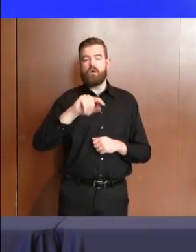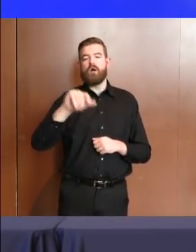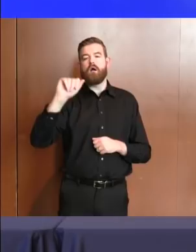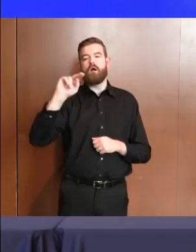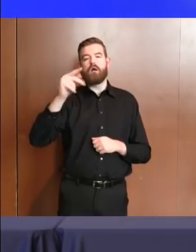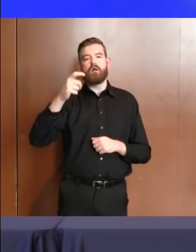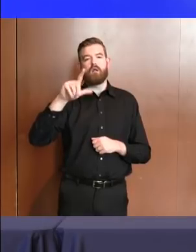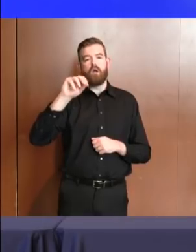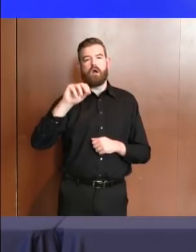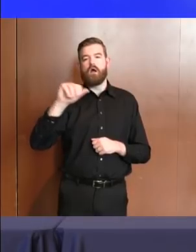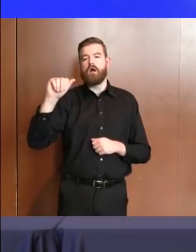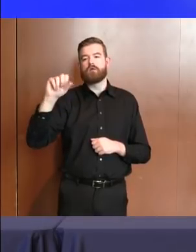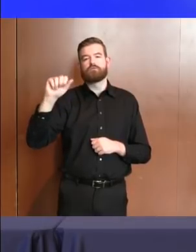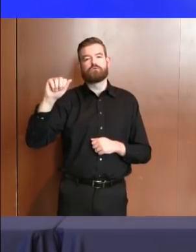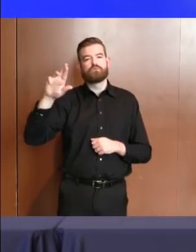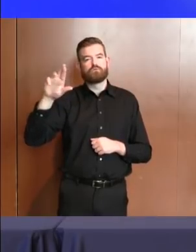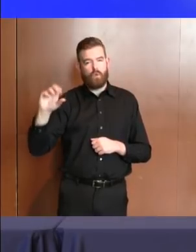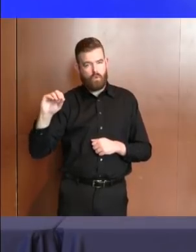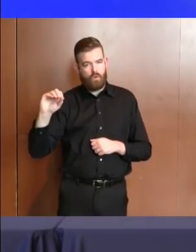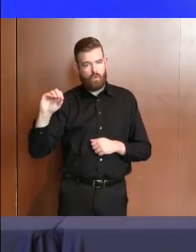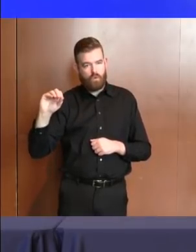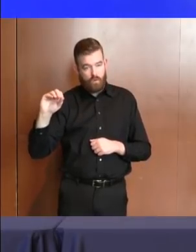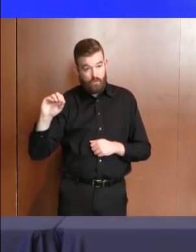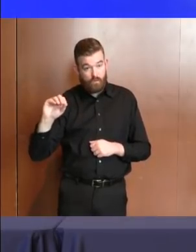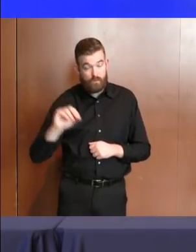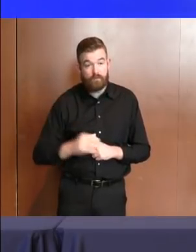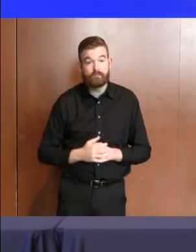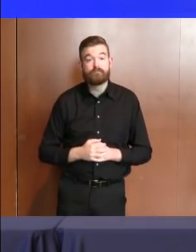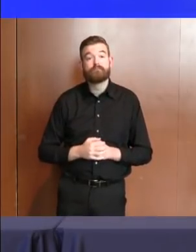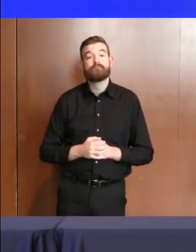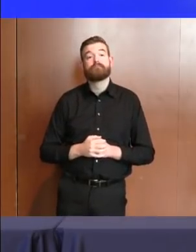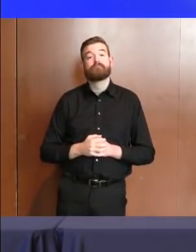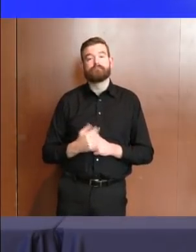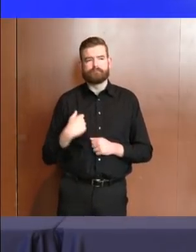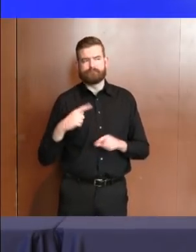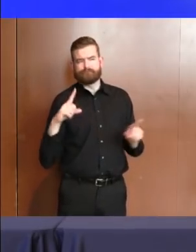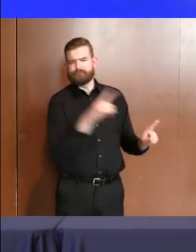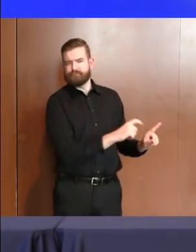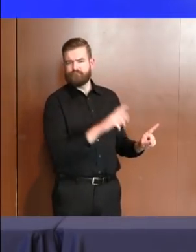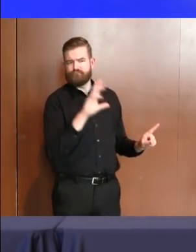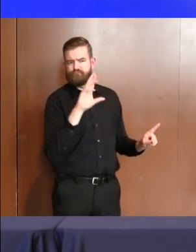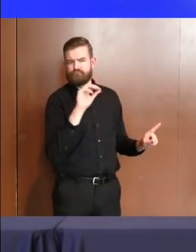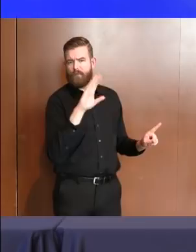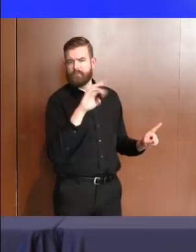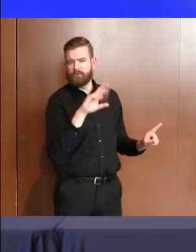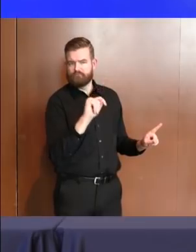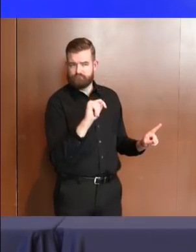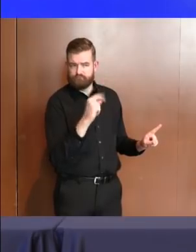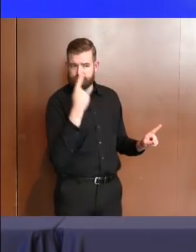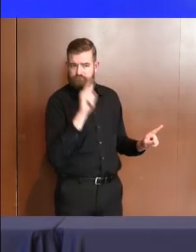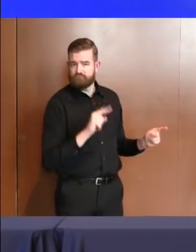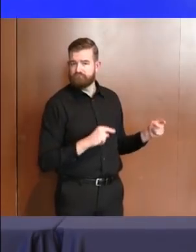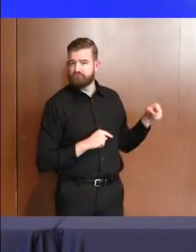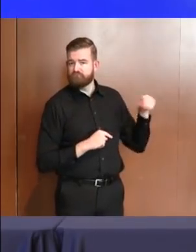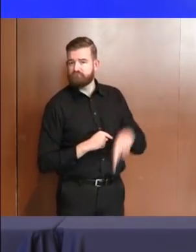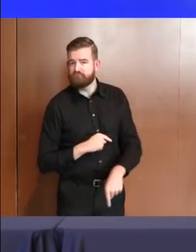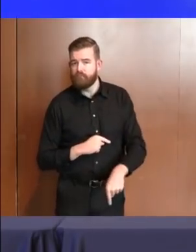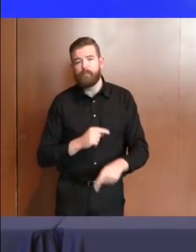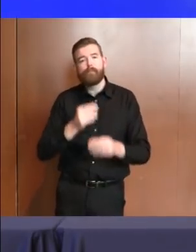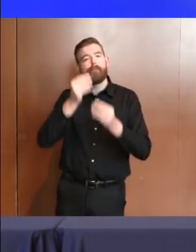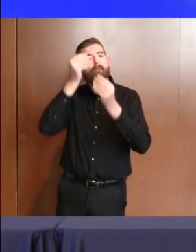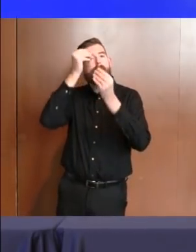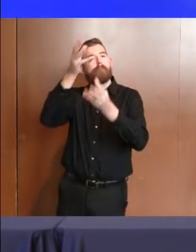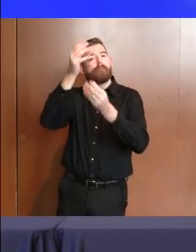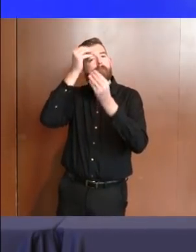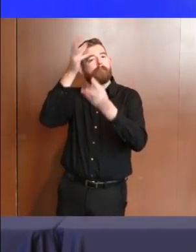I think, yesterday that I asked Rob to give us an update on the Department of Labor's efforts to ensure that every New Jerseyan in need